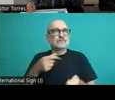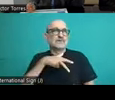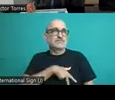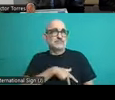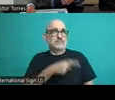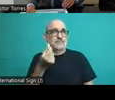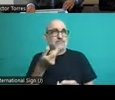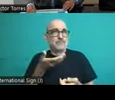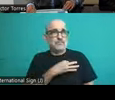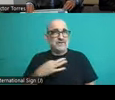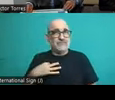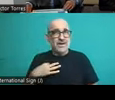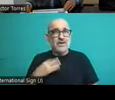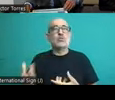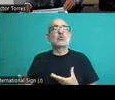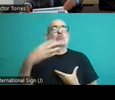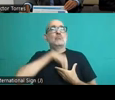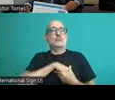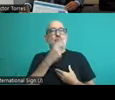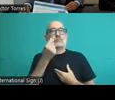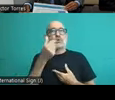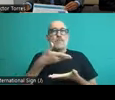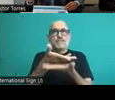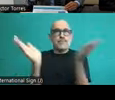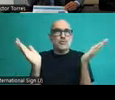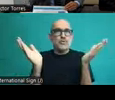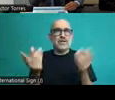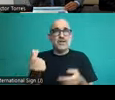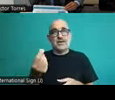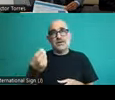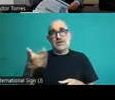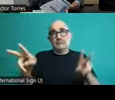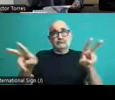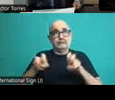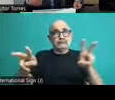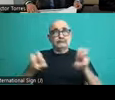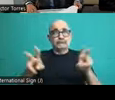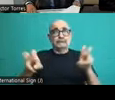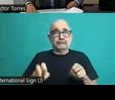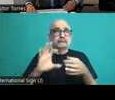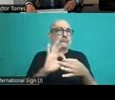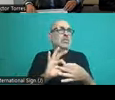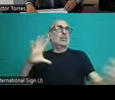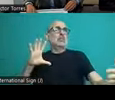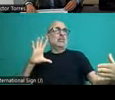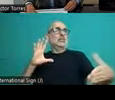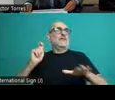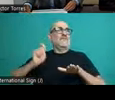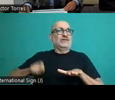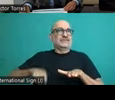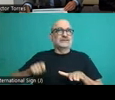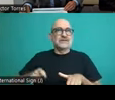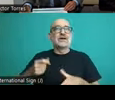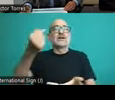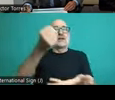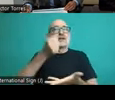regulations about how to use them. So although the results are satisfactory in